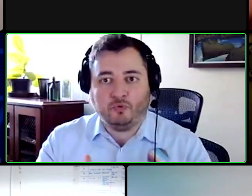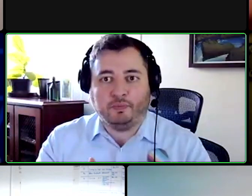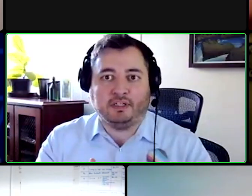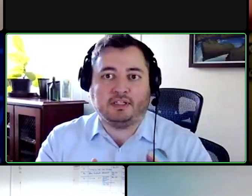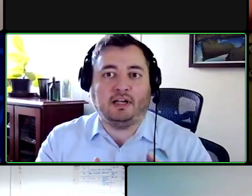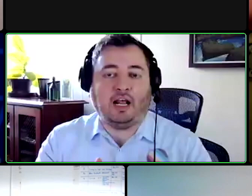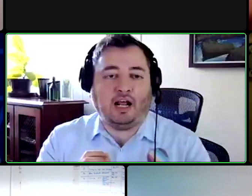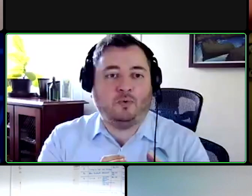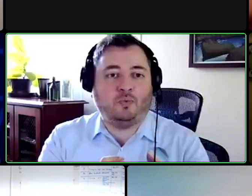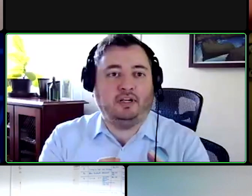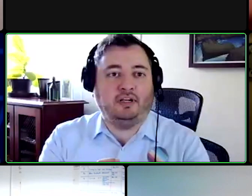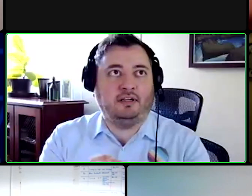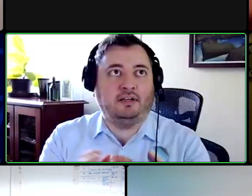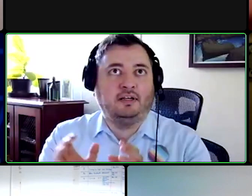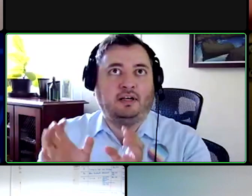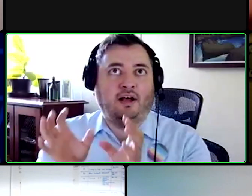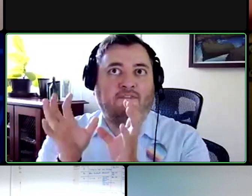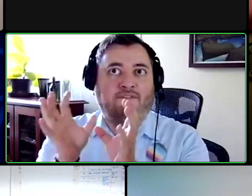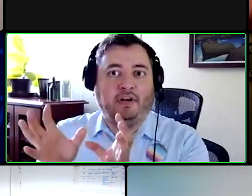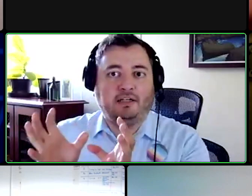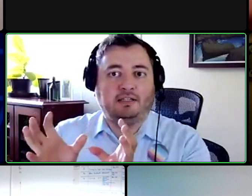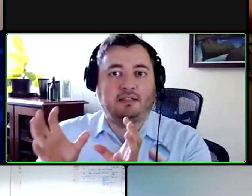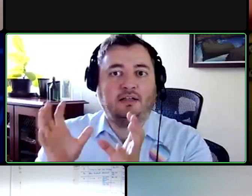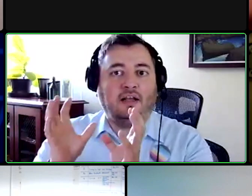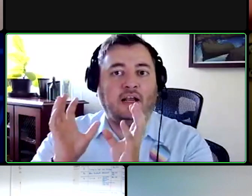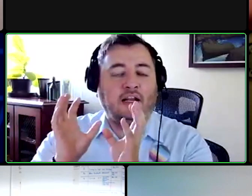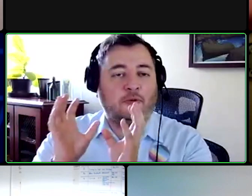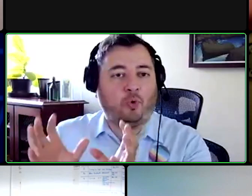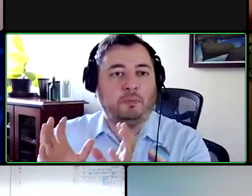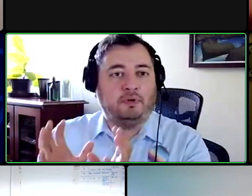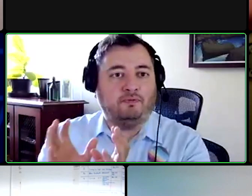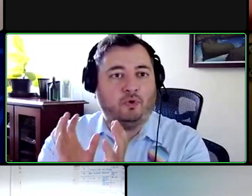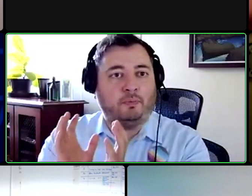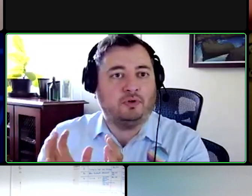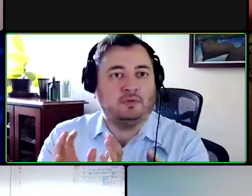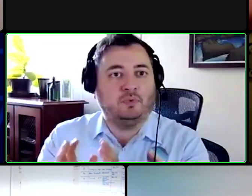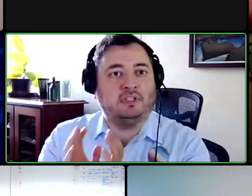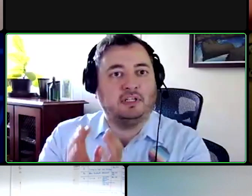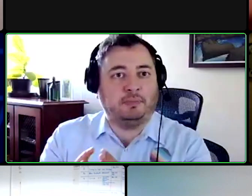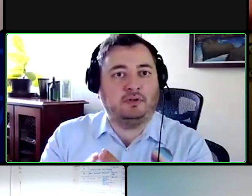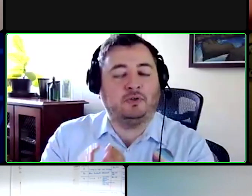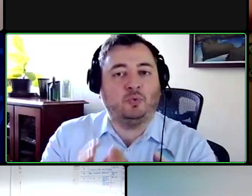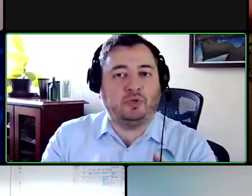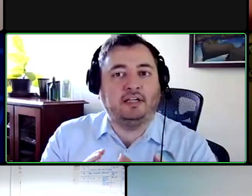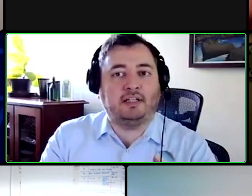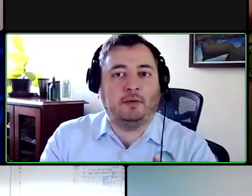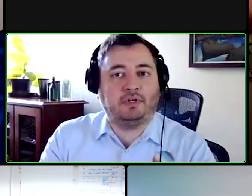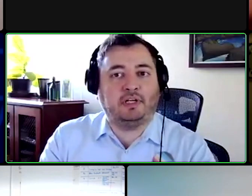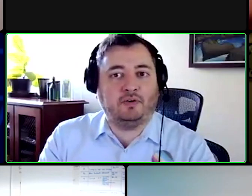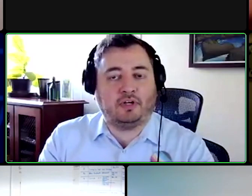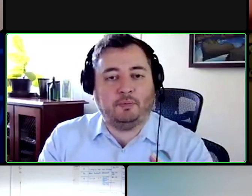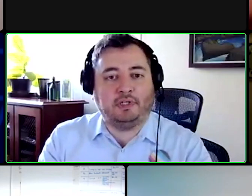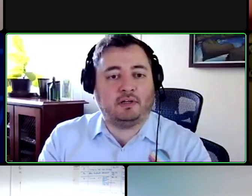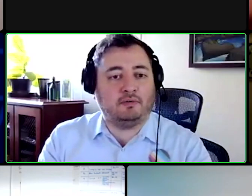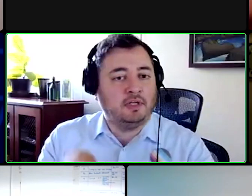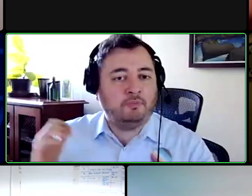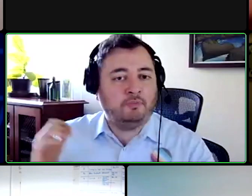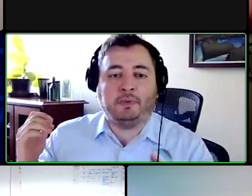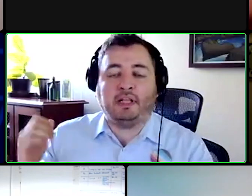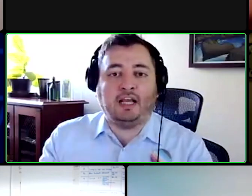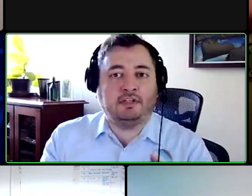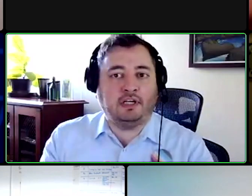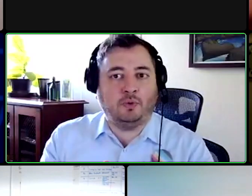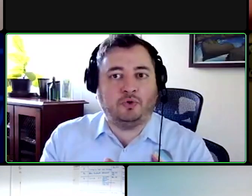improvements in how we affix an appointment for a person with a disability who needs that particular foundation